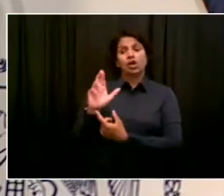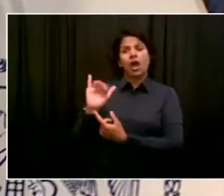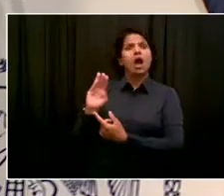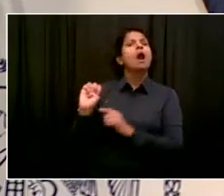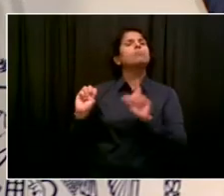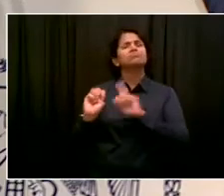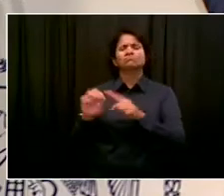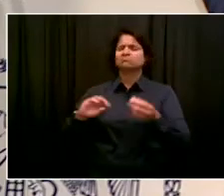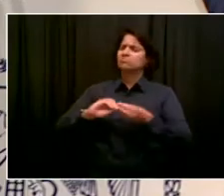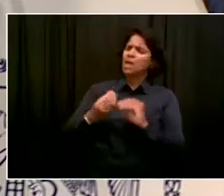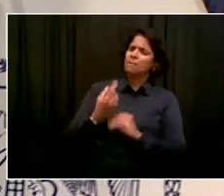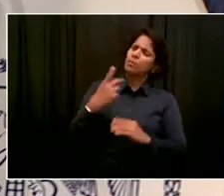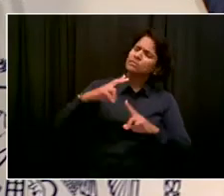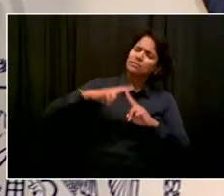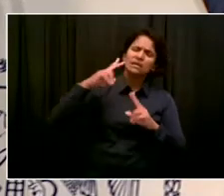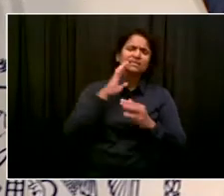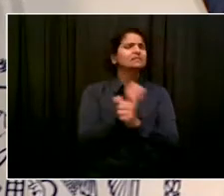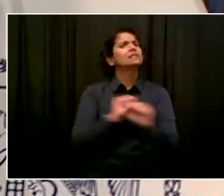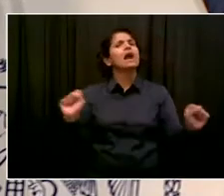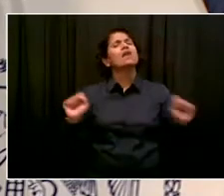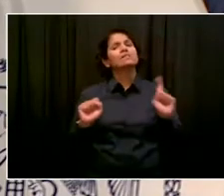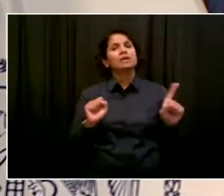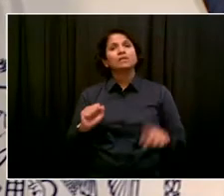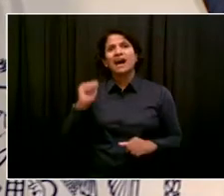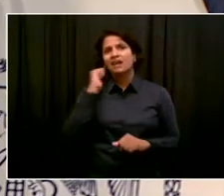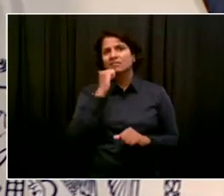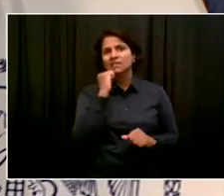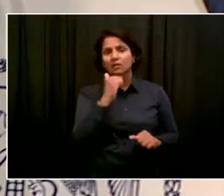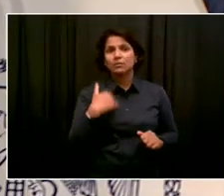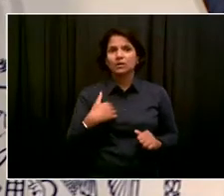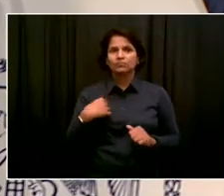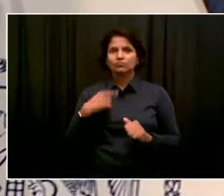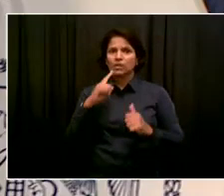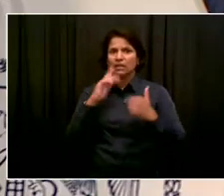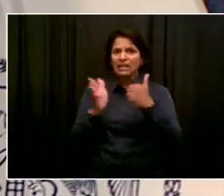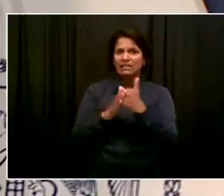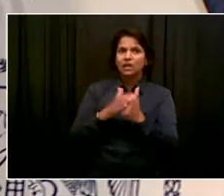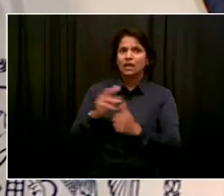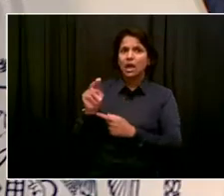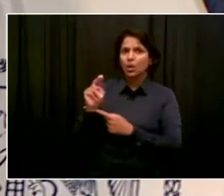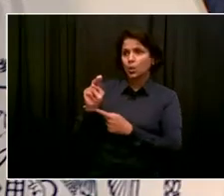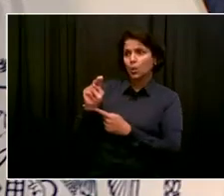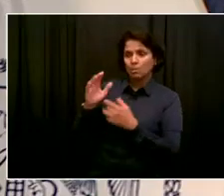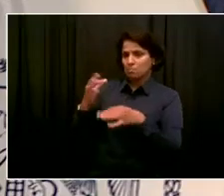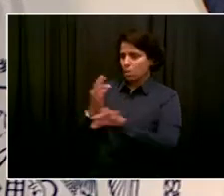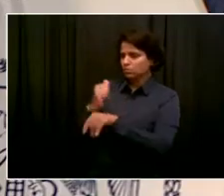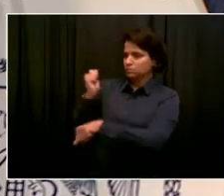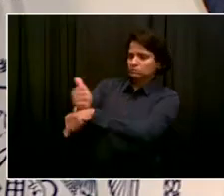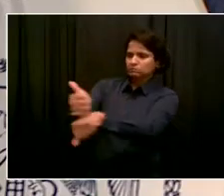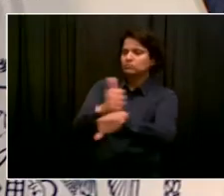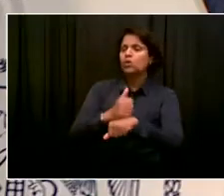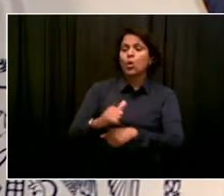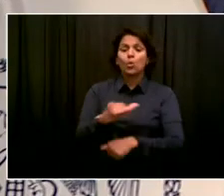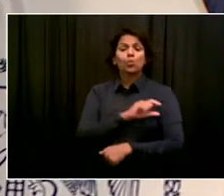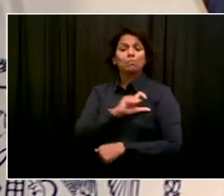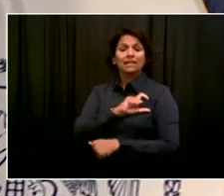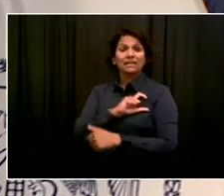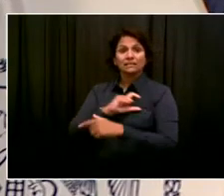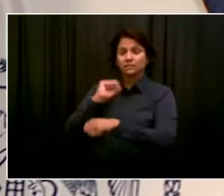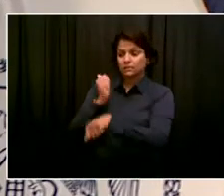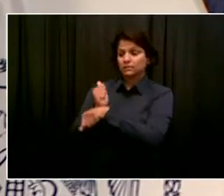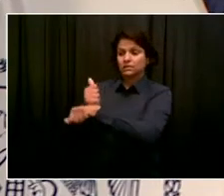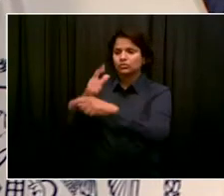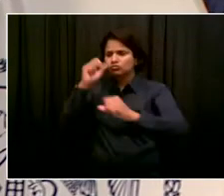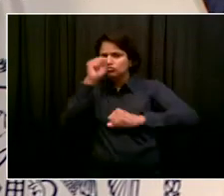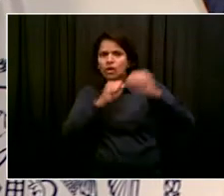precision policing, moving our assets around where they're needed most, doing the intense work to get to the